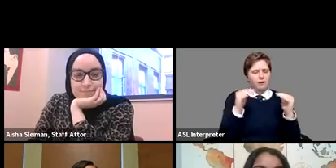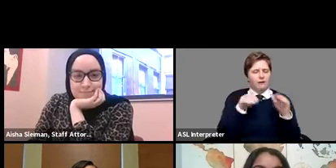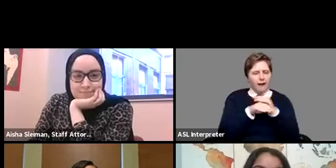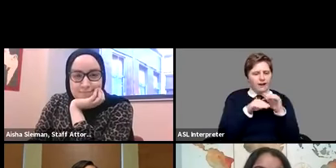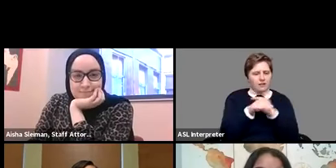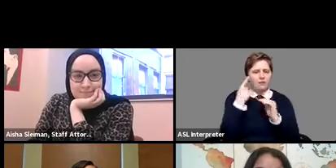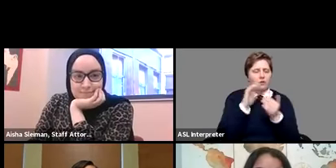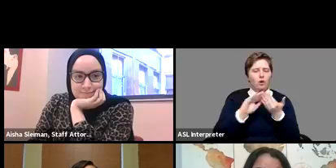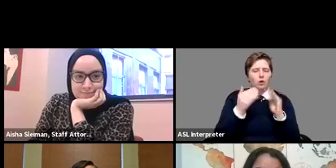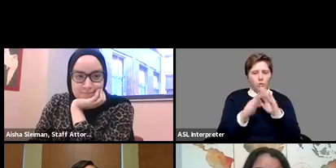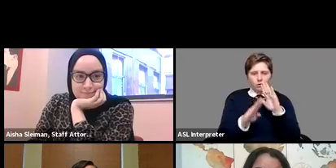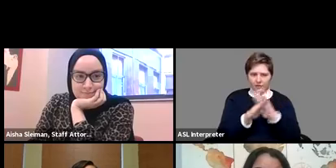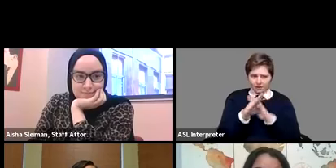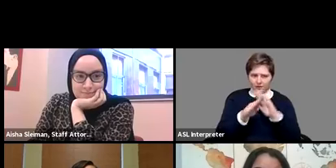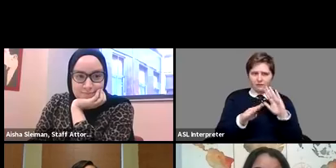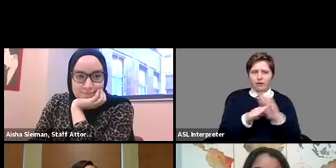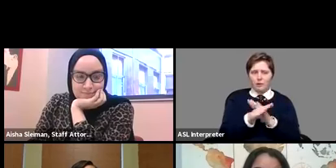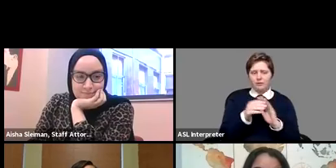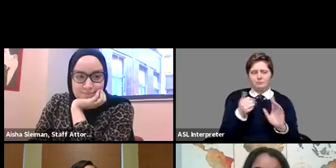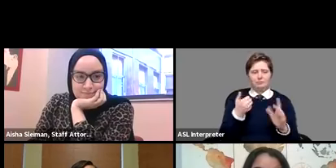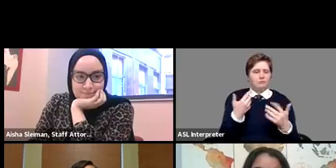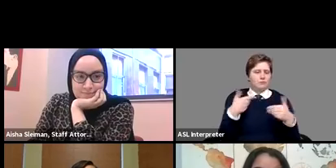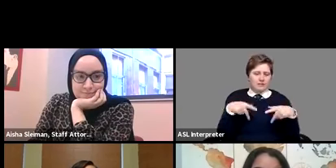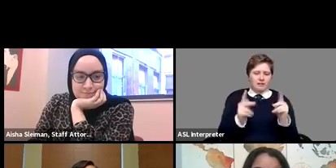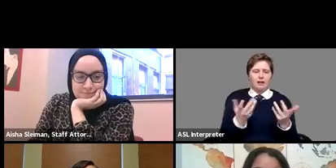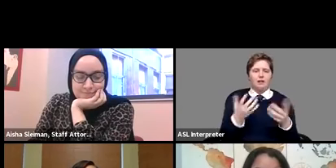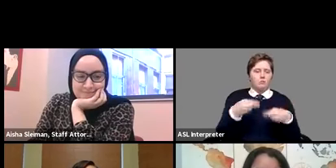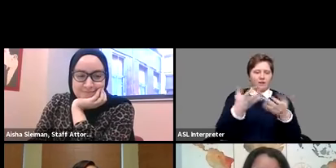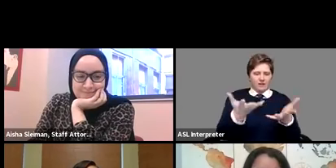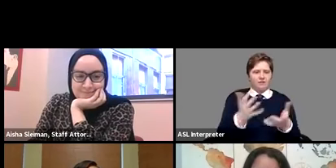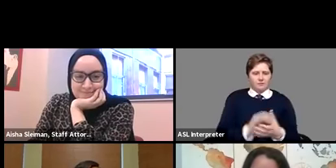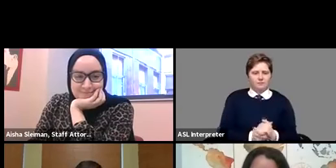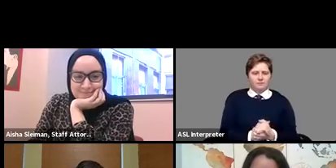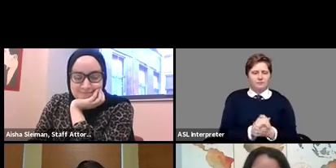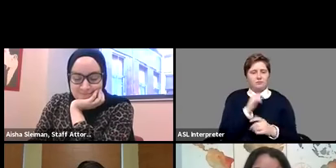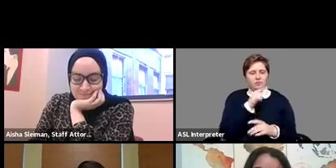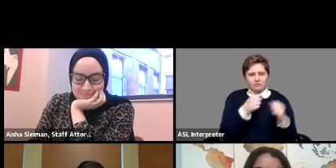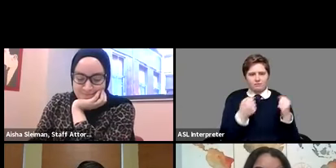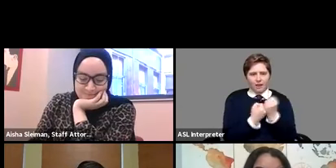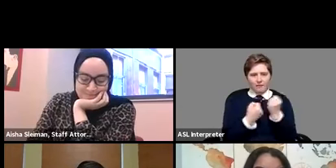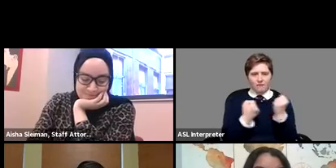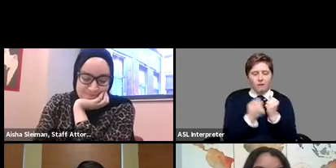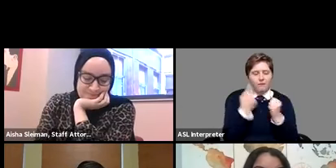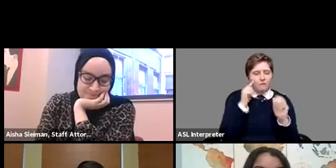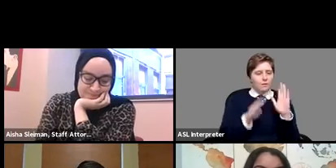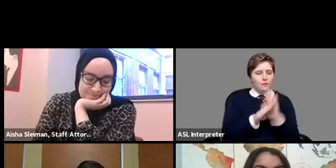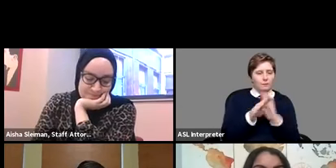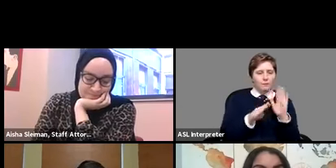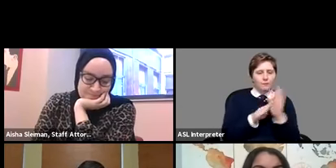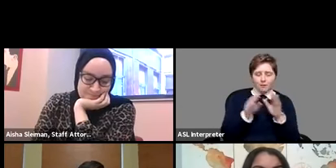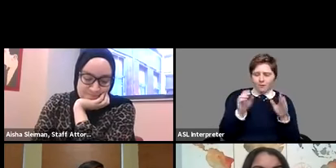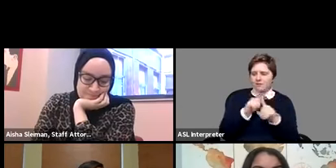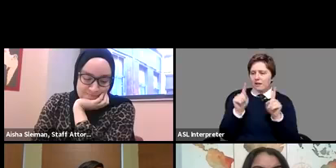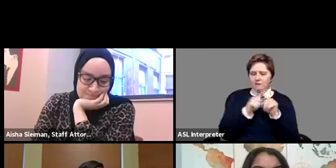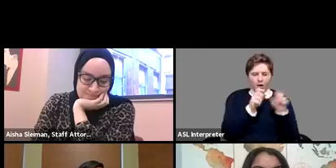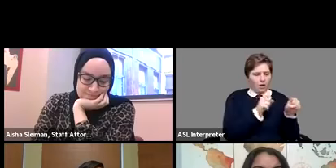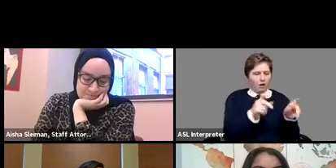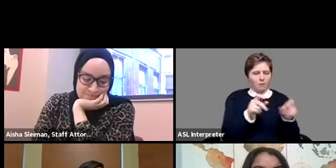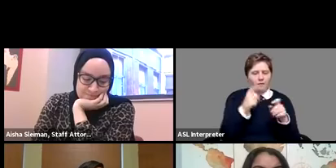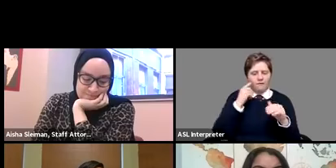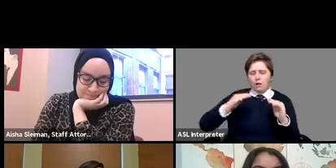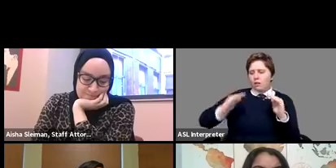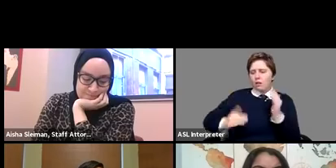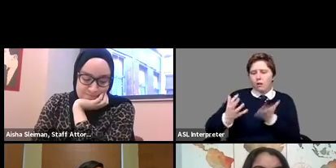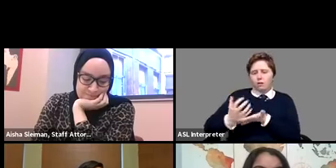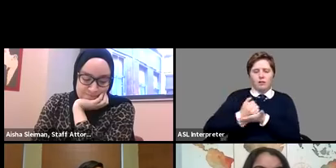community development is allowed is provided and she advocates for the development of opportunities for low-income